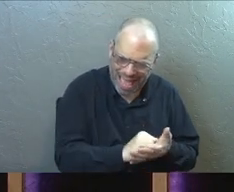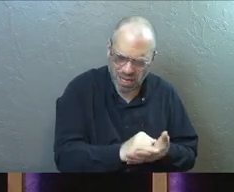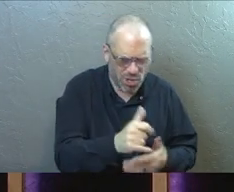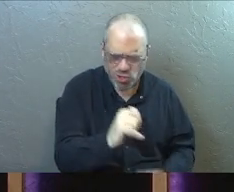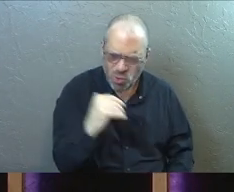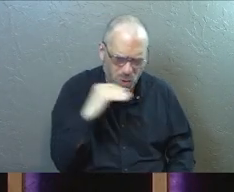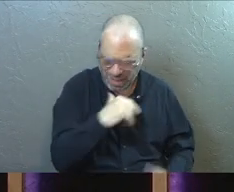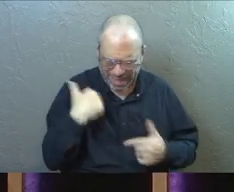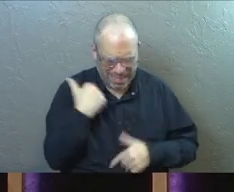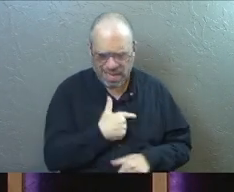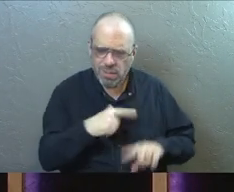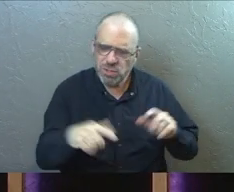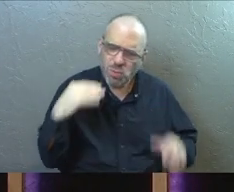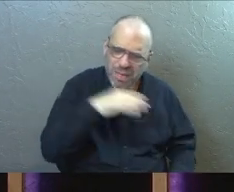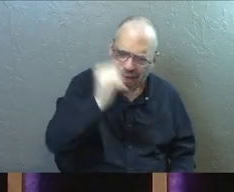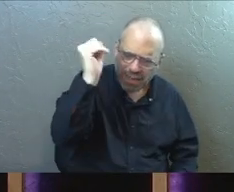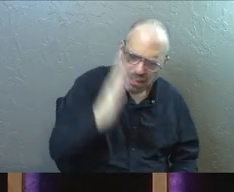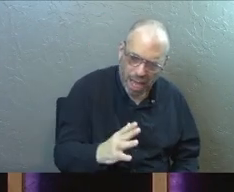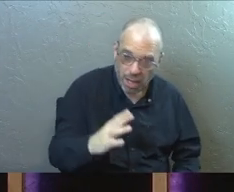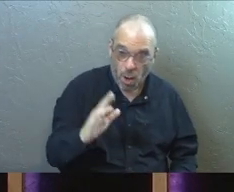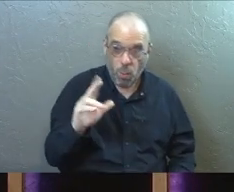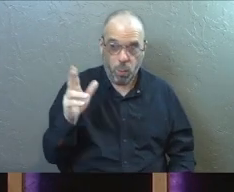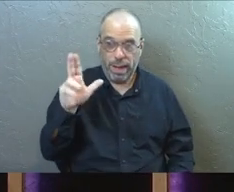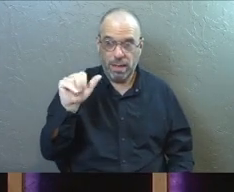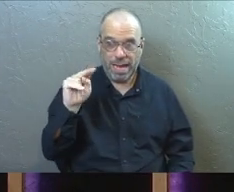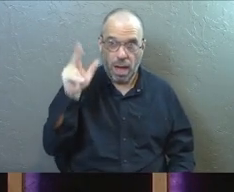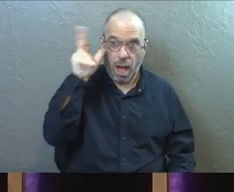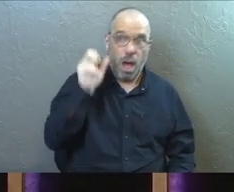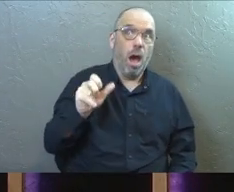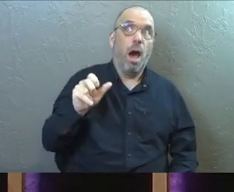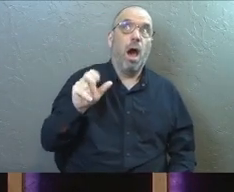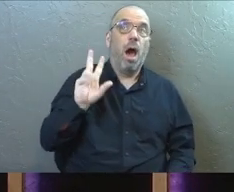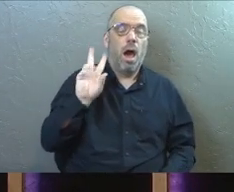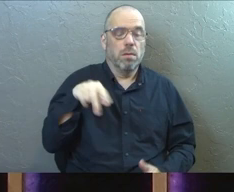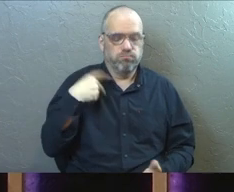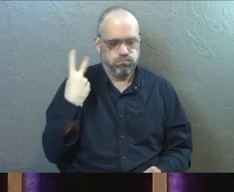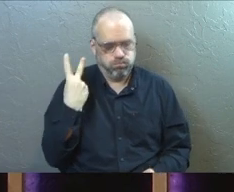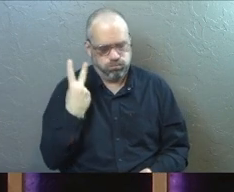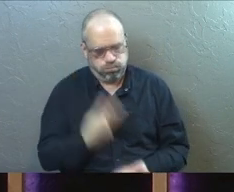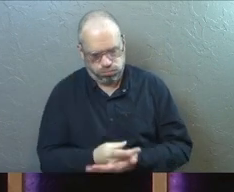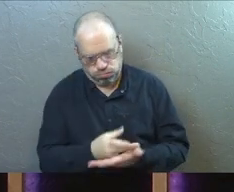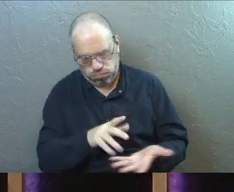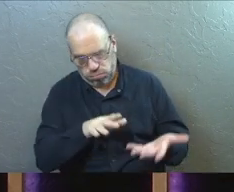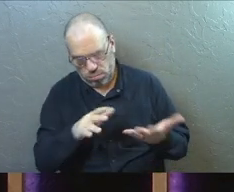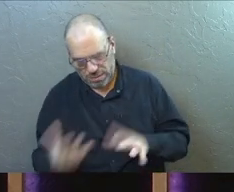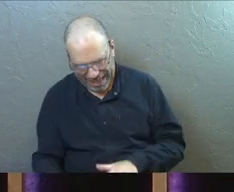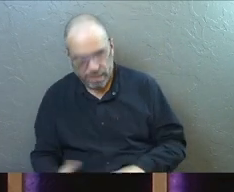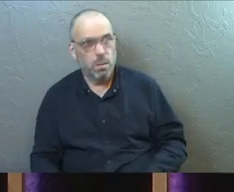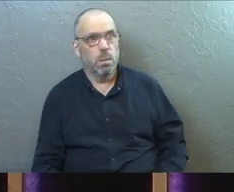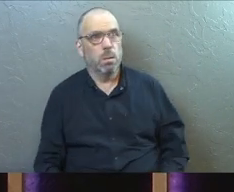like this? You weren't lying to us, but to God. As soon as Ananias heard these words, he fell to the floor and died.